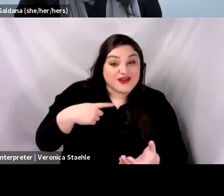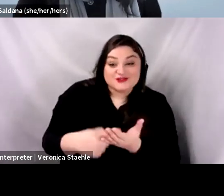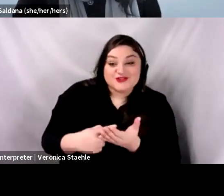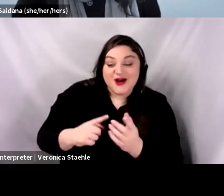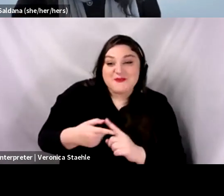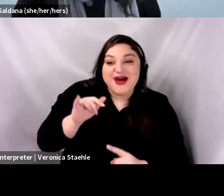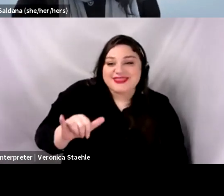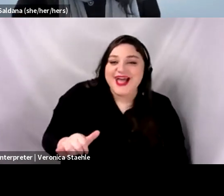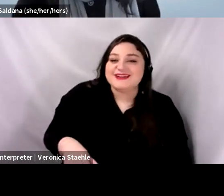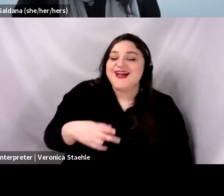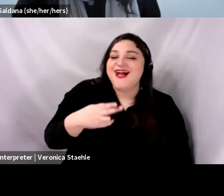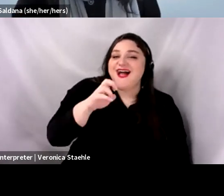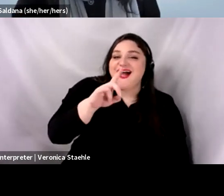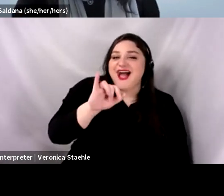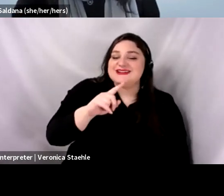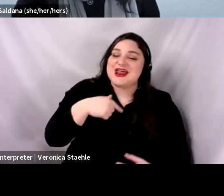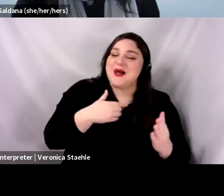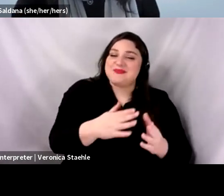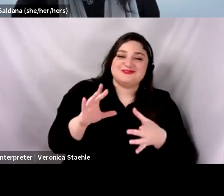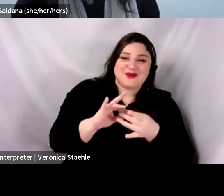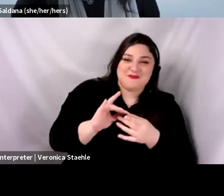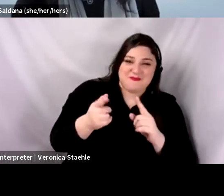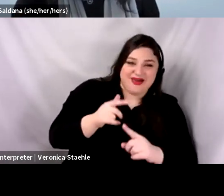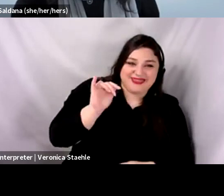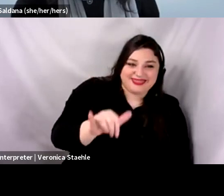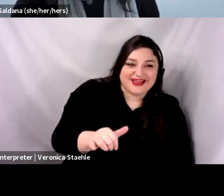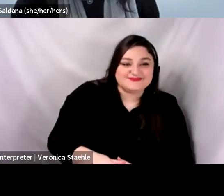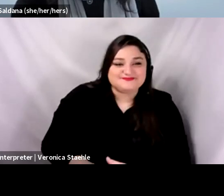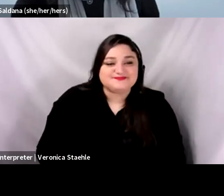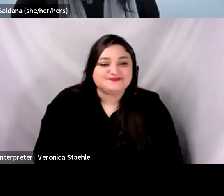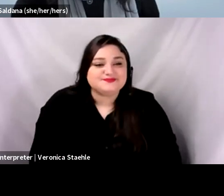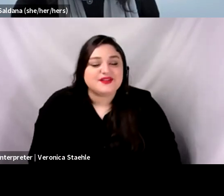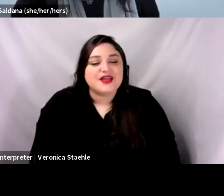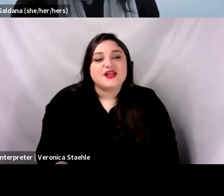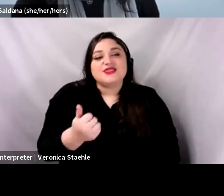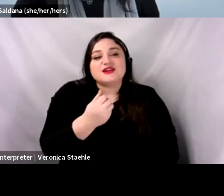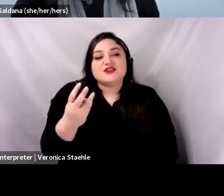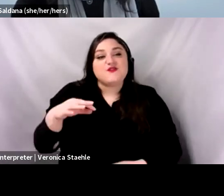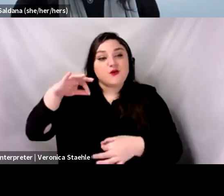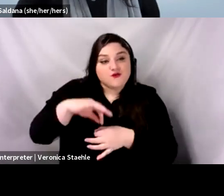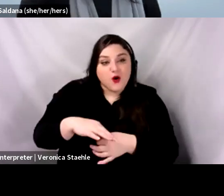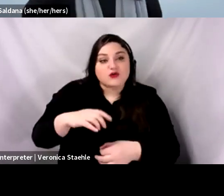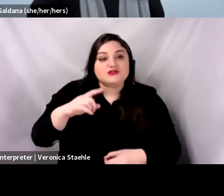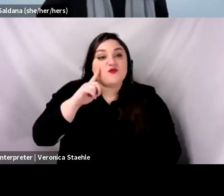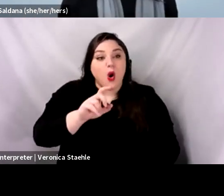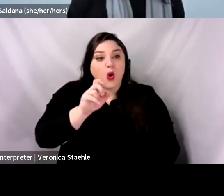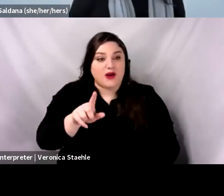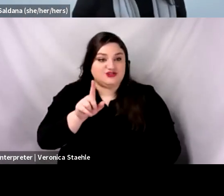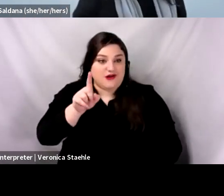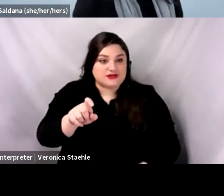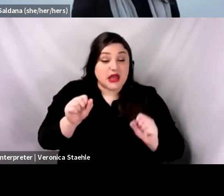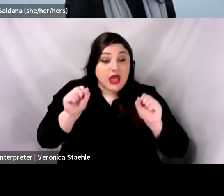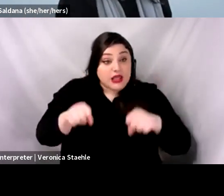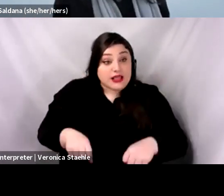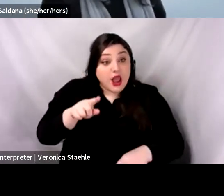That was exactly what I was going to say. was, there are, there are a couple votes for a question about, can you measure cost